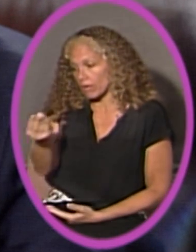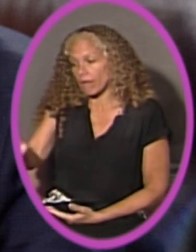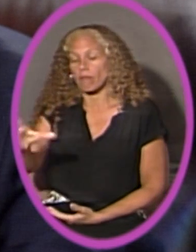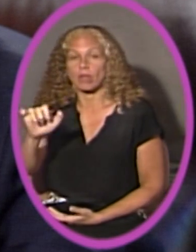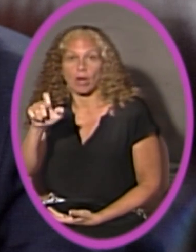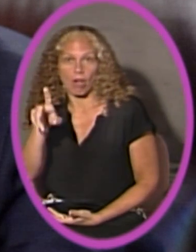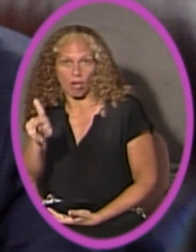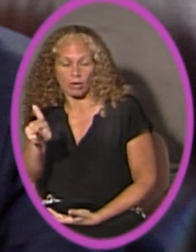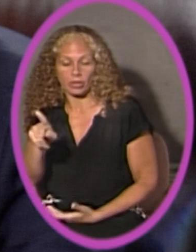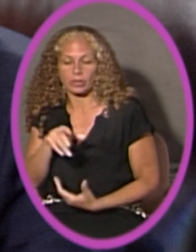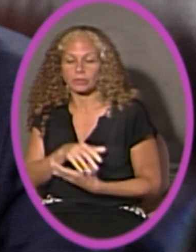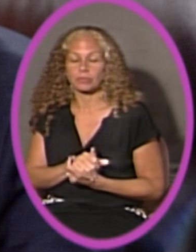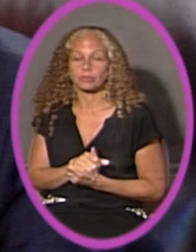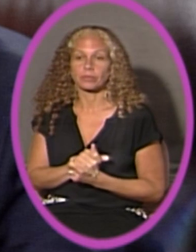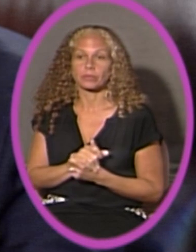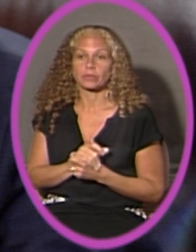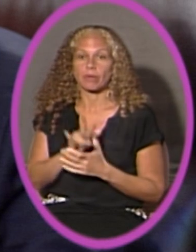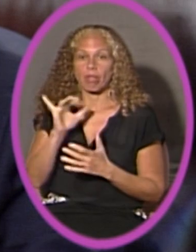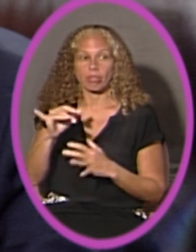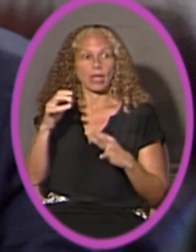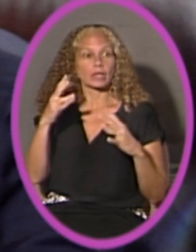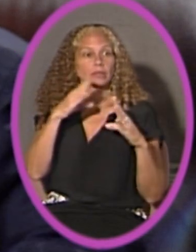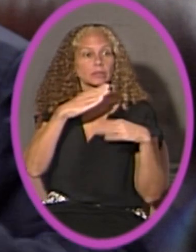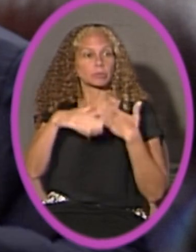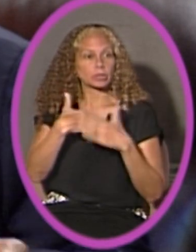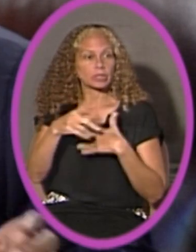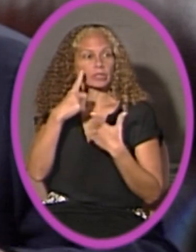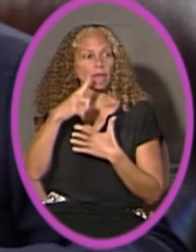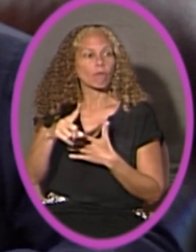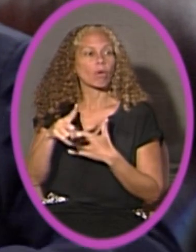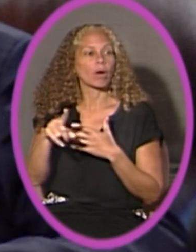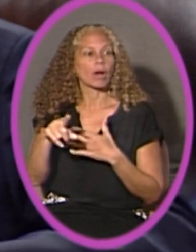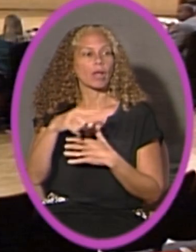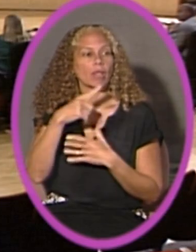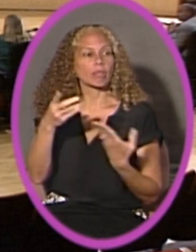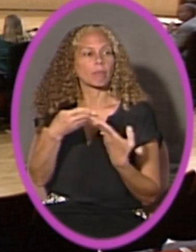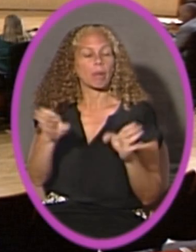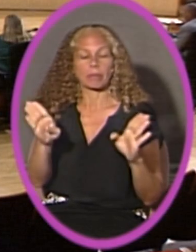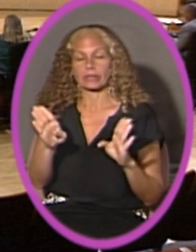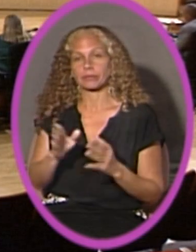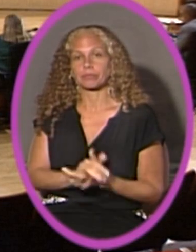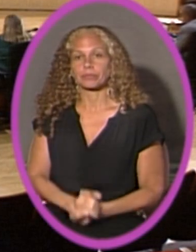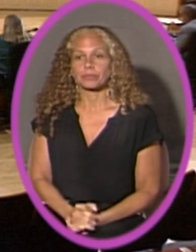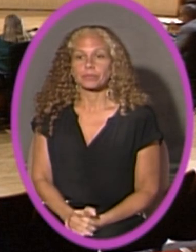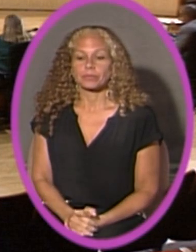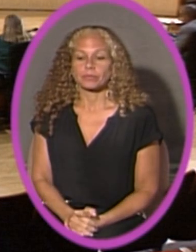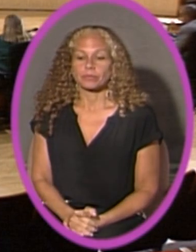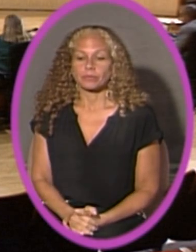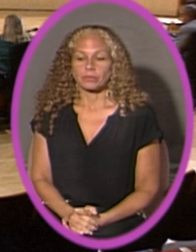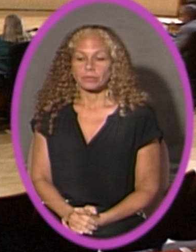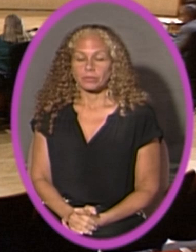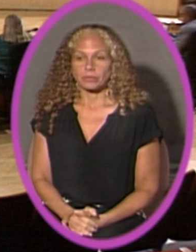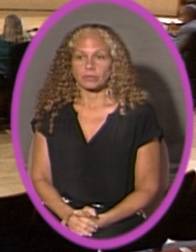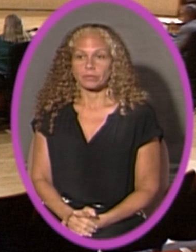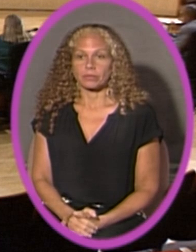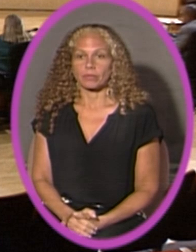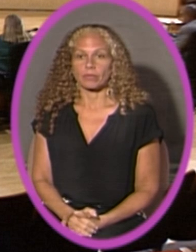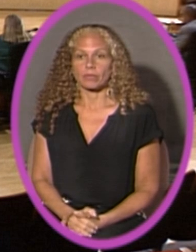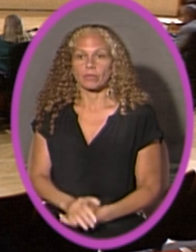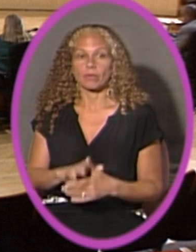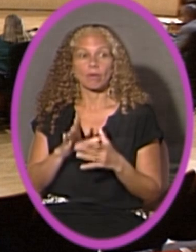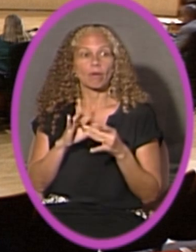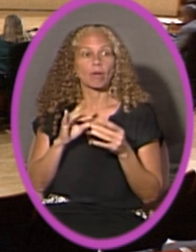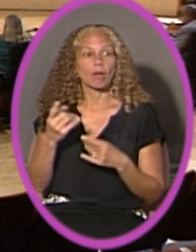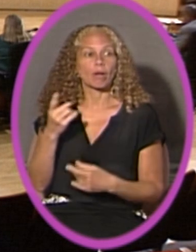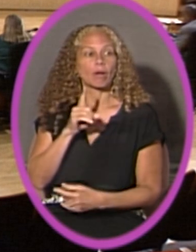Madam Chair, that summarizes the procedures for the conduct of the public hearing. Thank you, Mr. Harvey. We will commence with the first